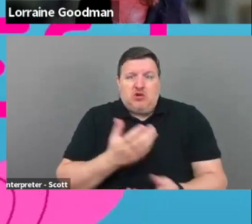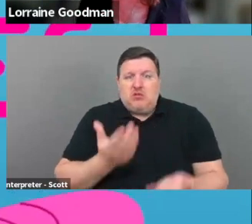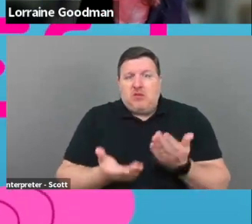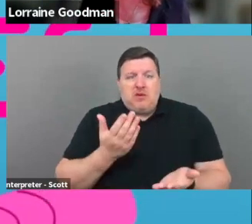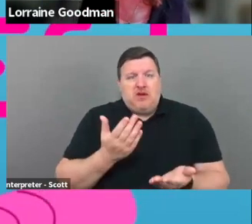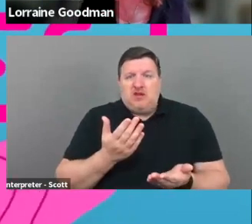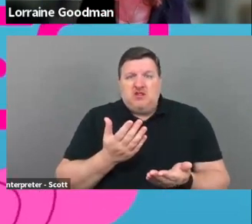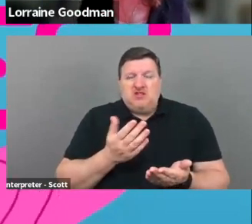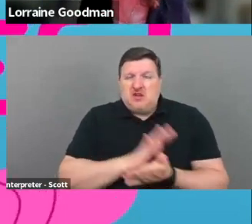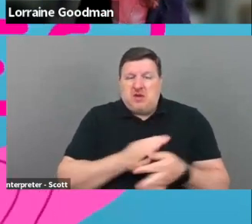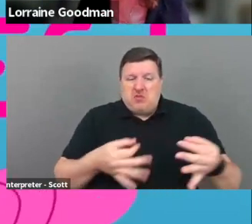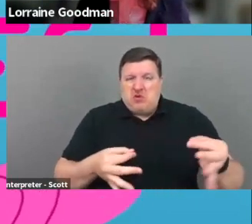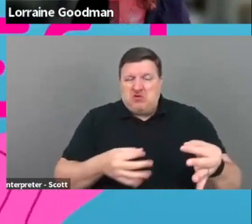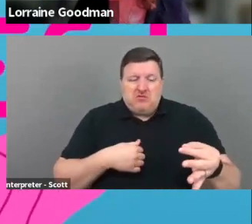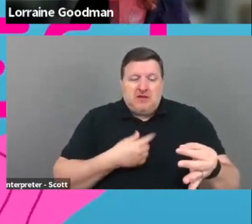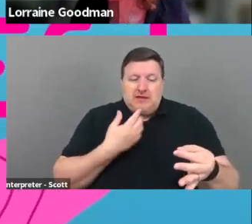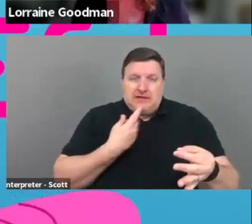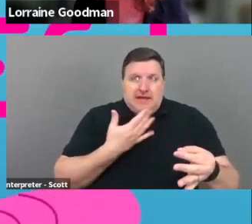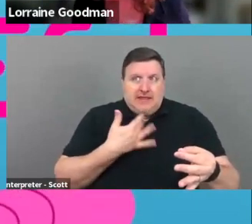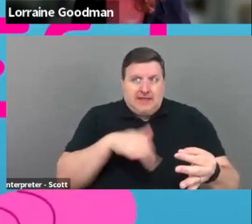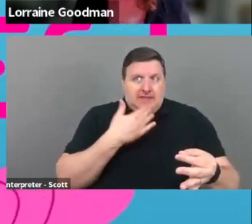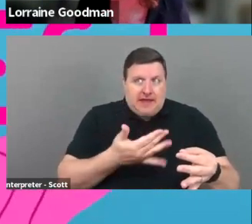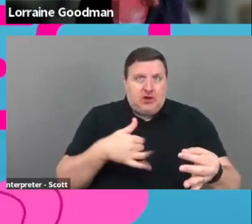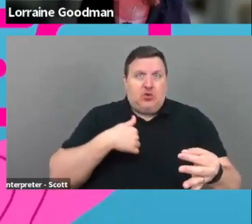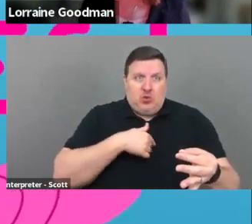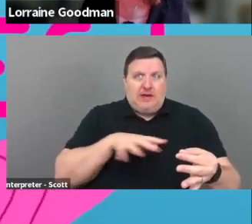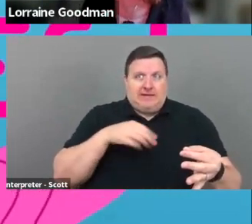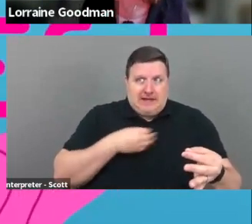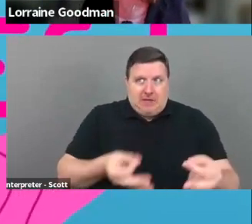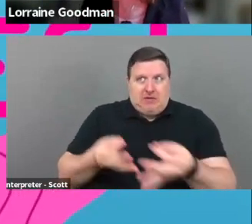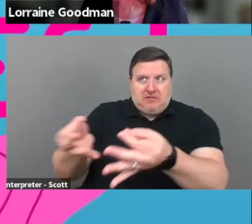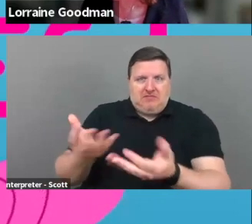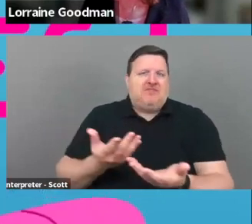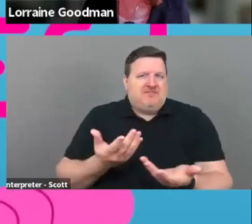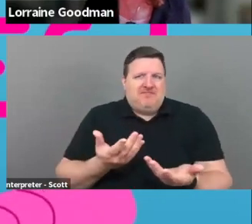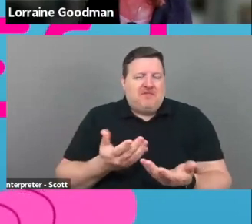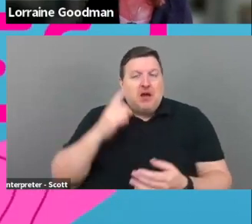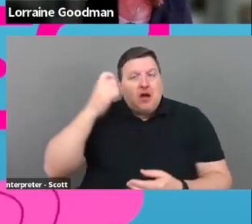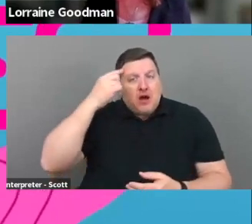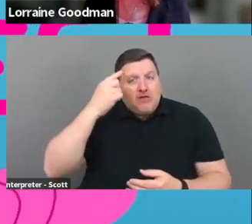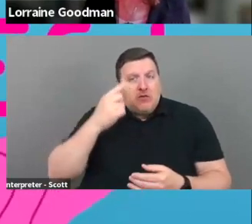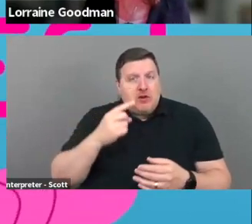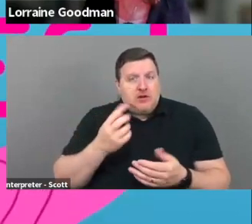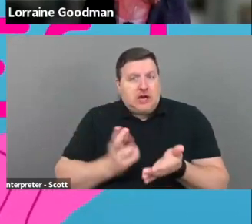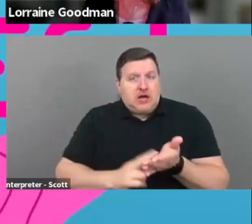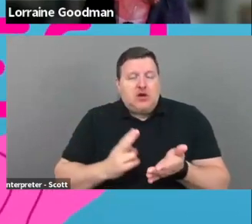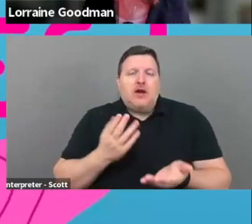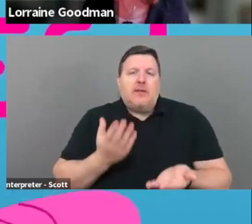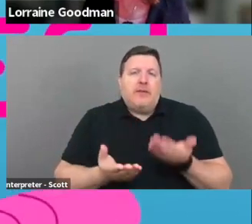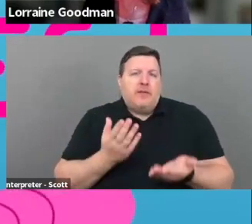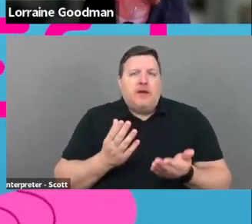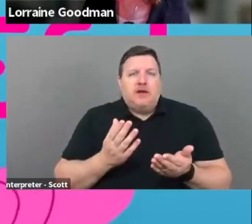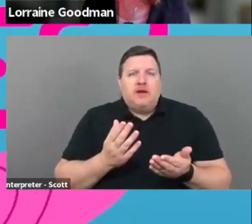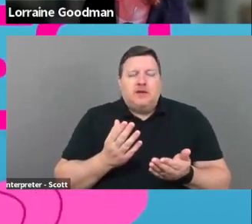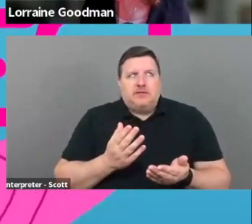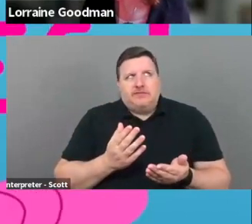piece of paper that you need to say thank you. Yes, we accept, uh, with a government contract. It may be an